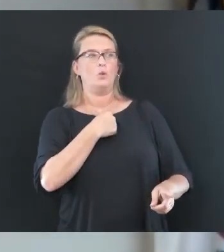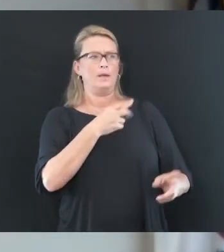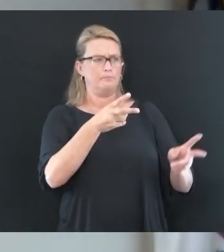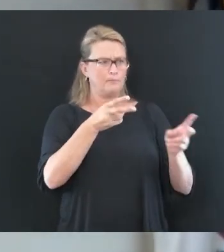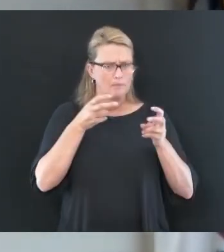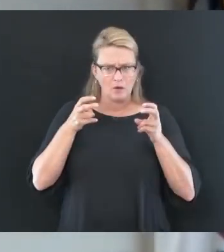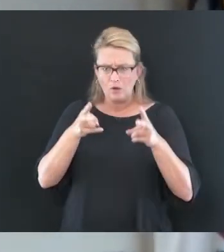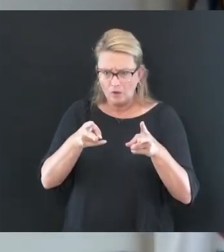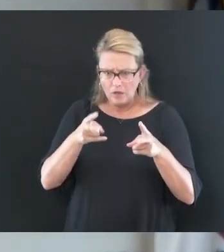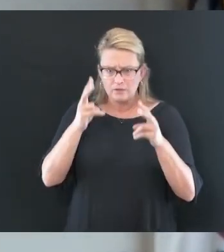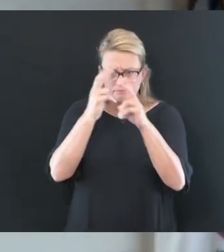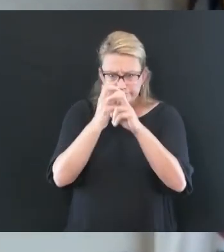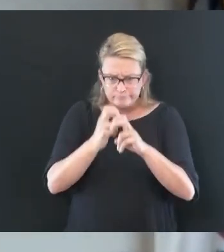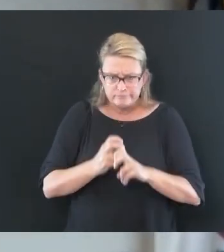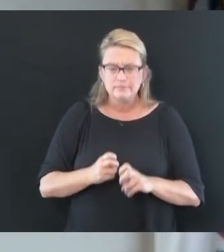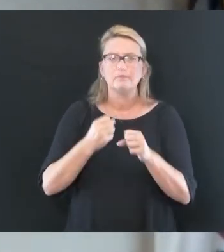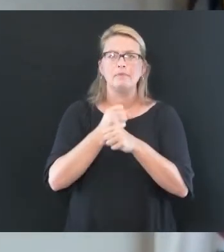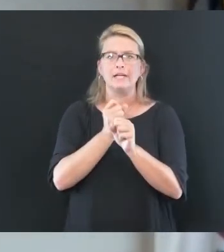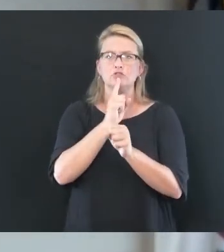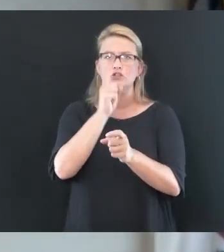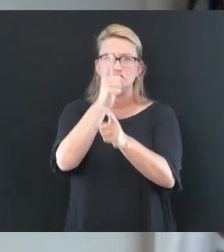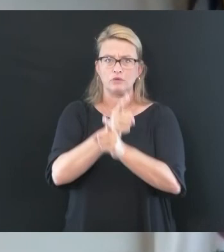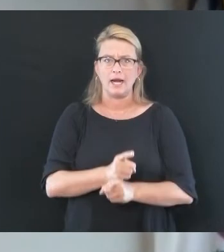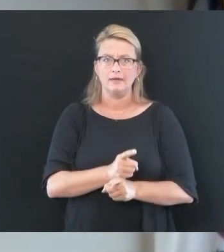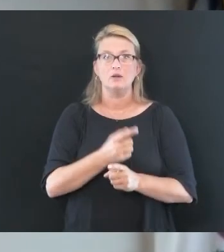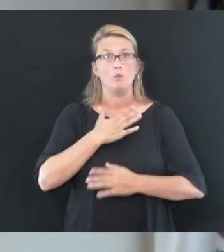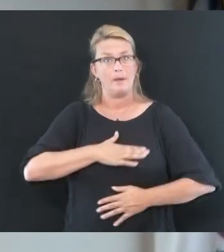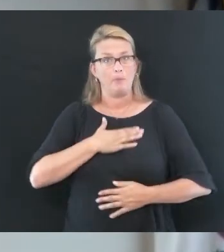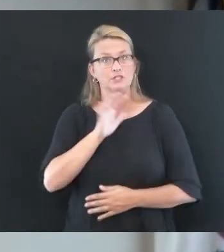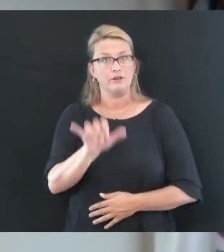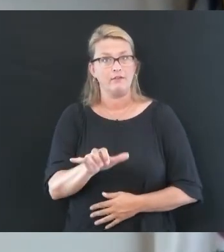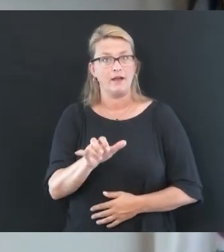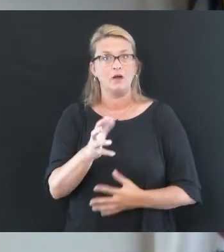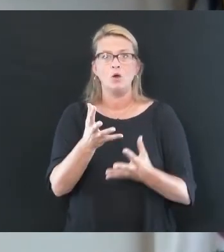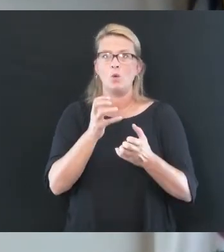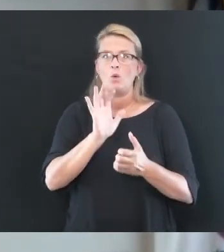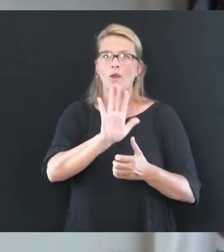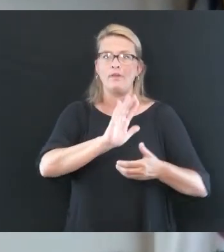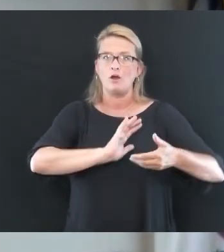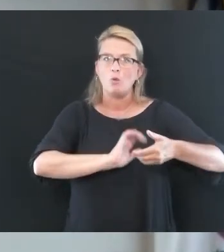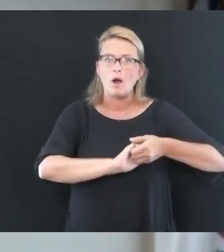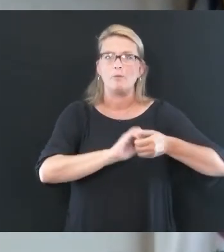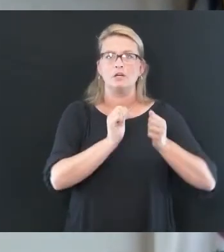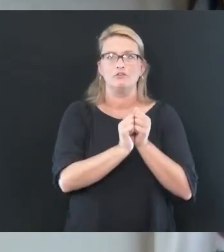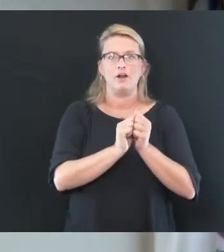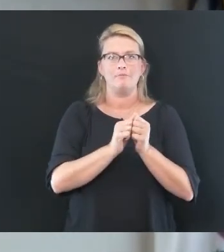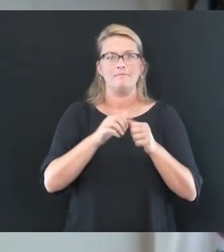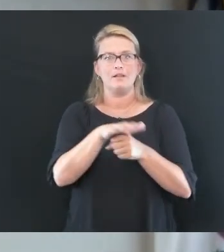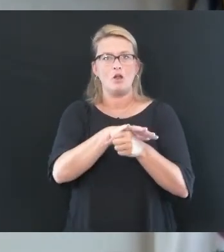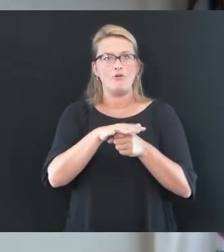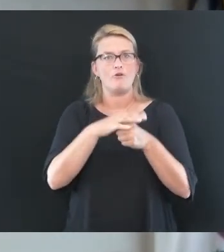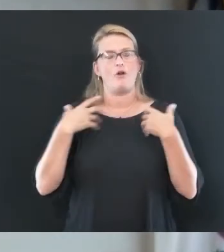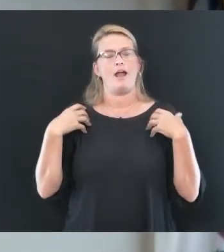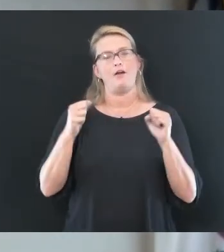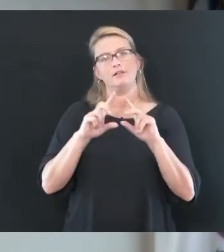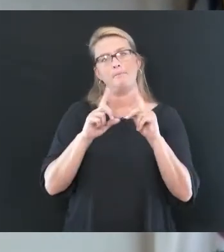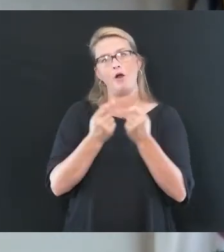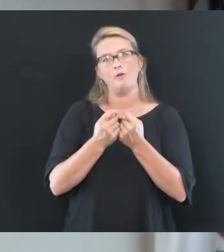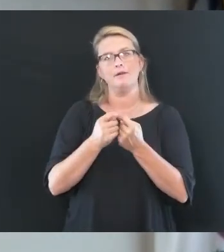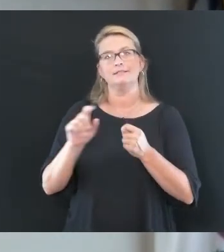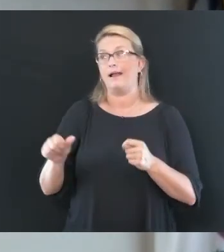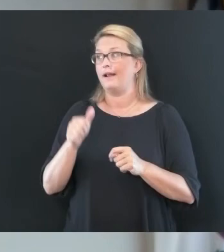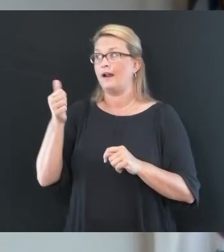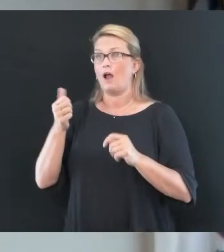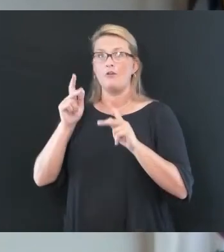data out and make sure it's correct. And again, we appreciate that. We need that cooperation from the local health departments and others to try to make this